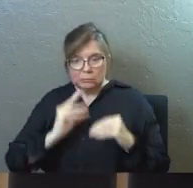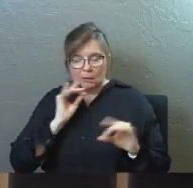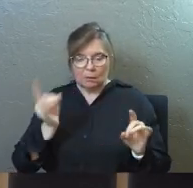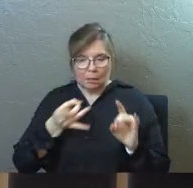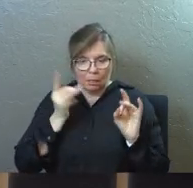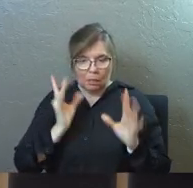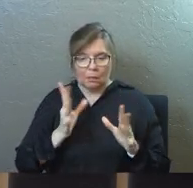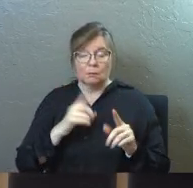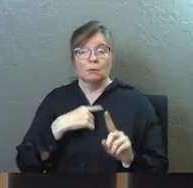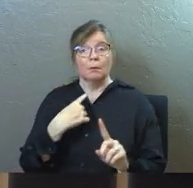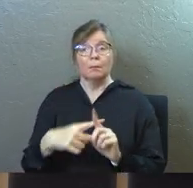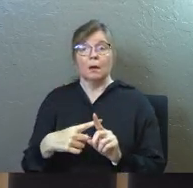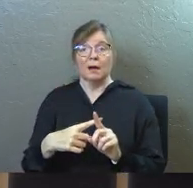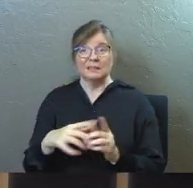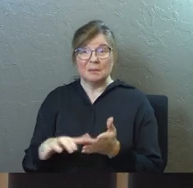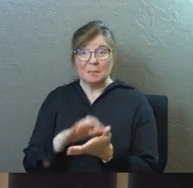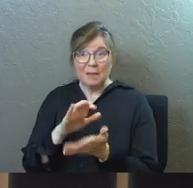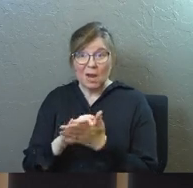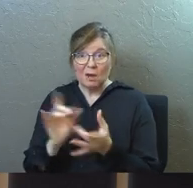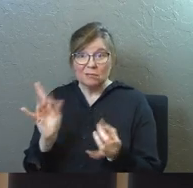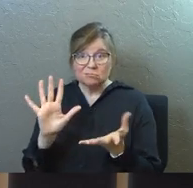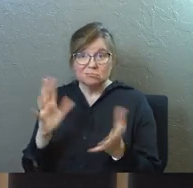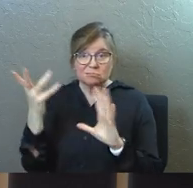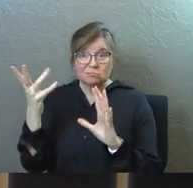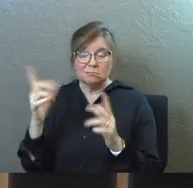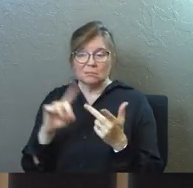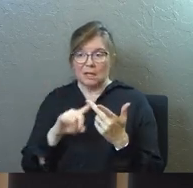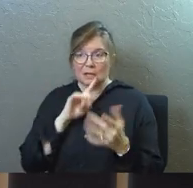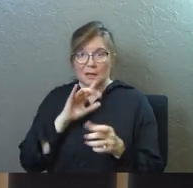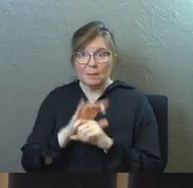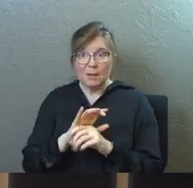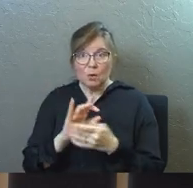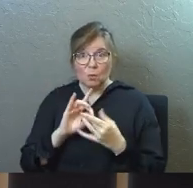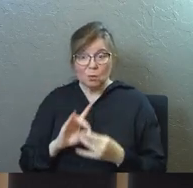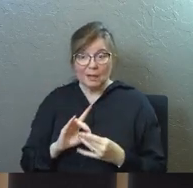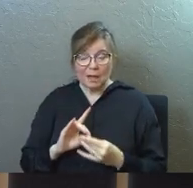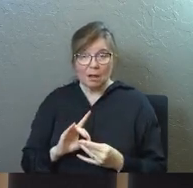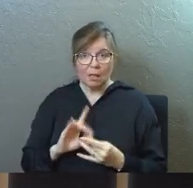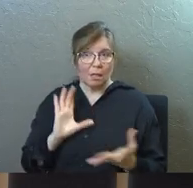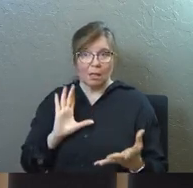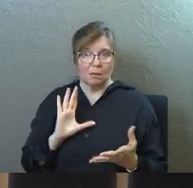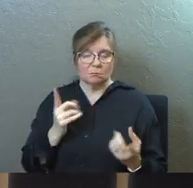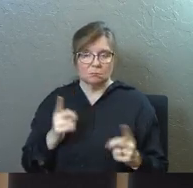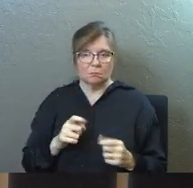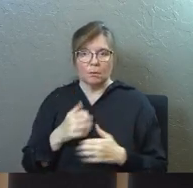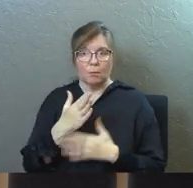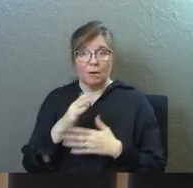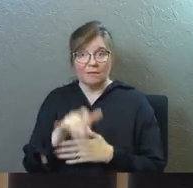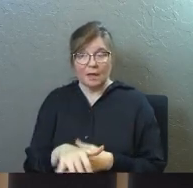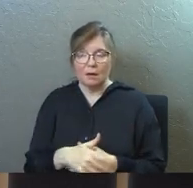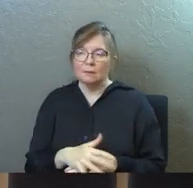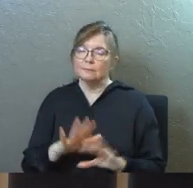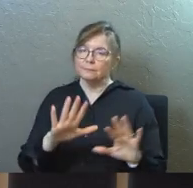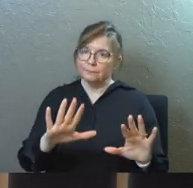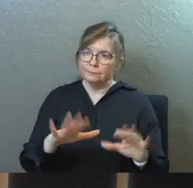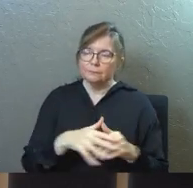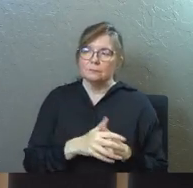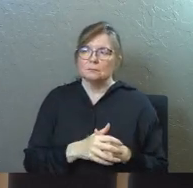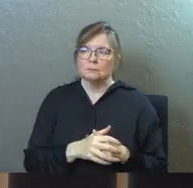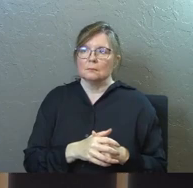alone the destruction of marriages and committed relationships that's going on as part of that, well,